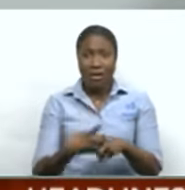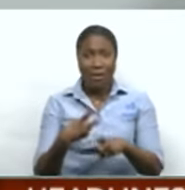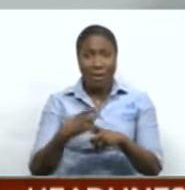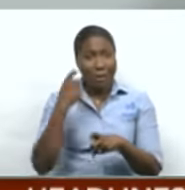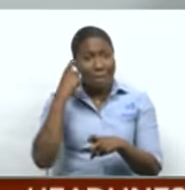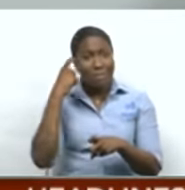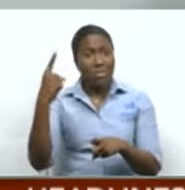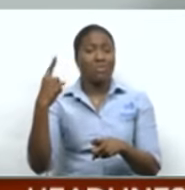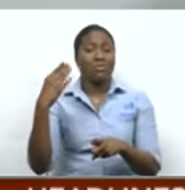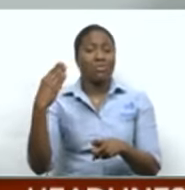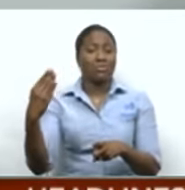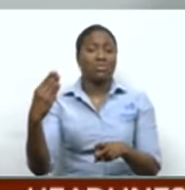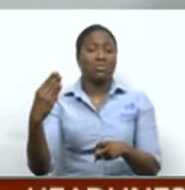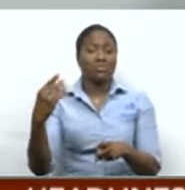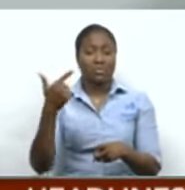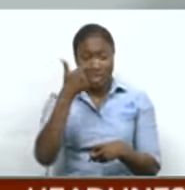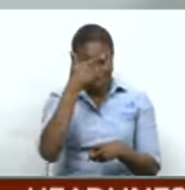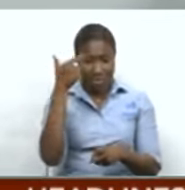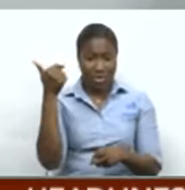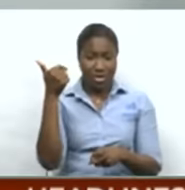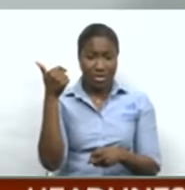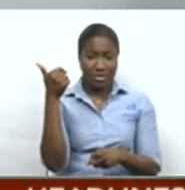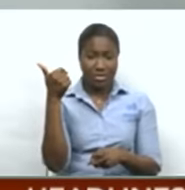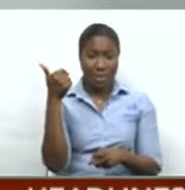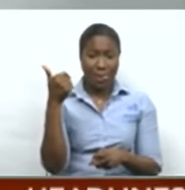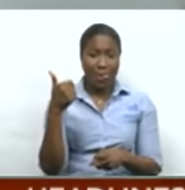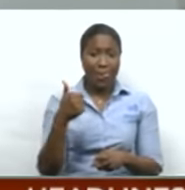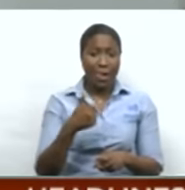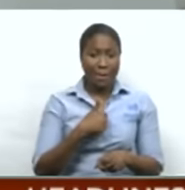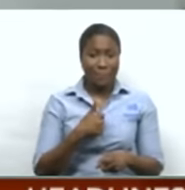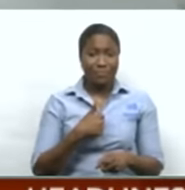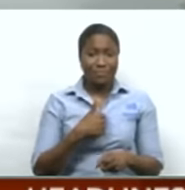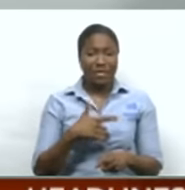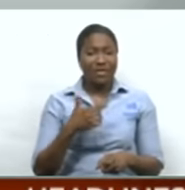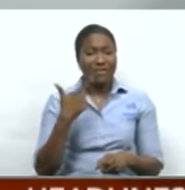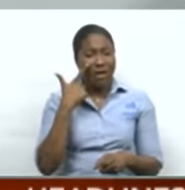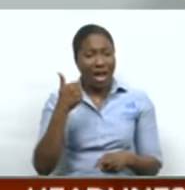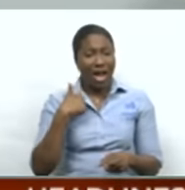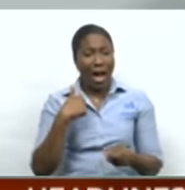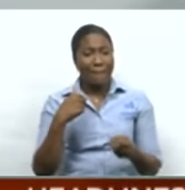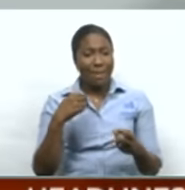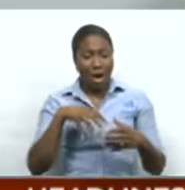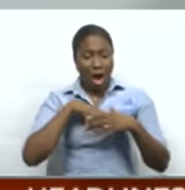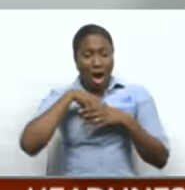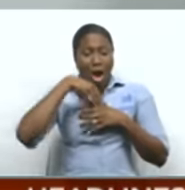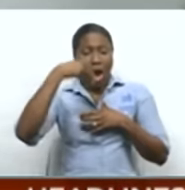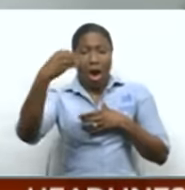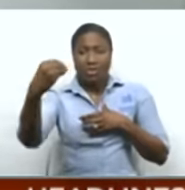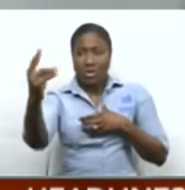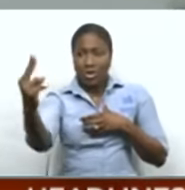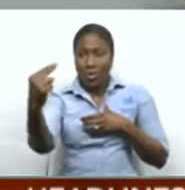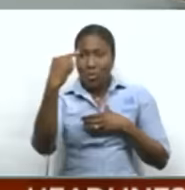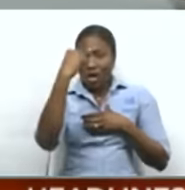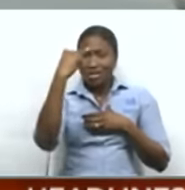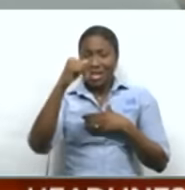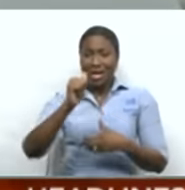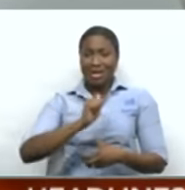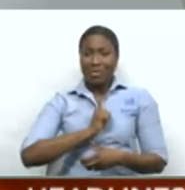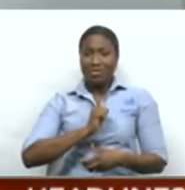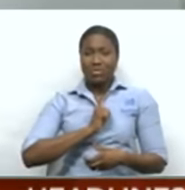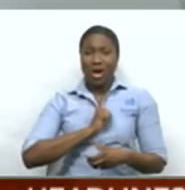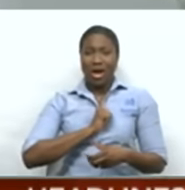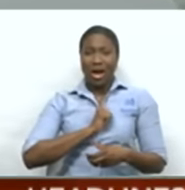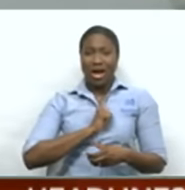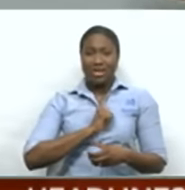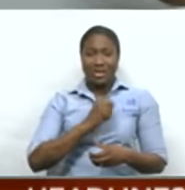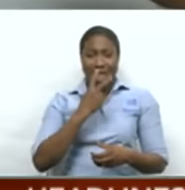I feel like I'm literally just watching myself experience breast cancer and experience survivorship and